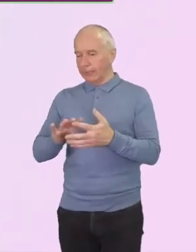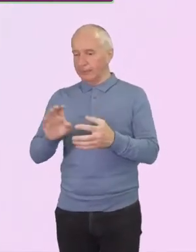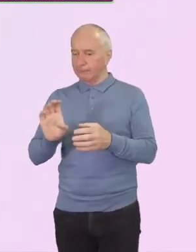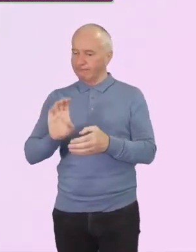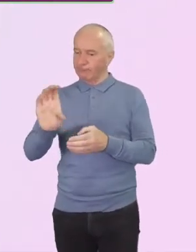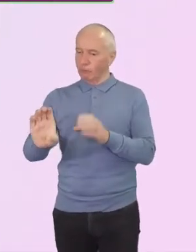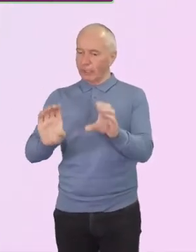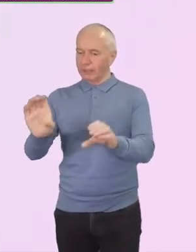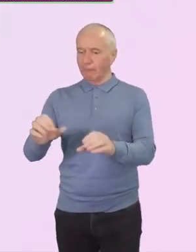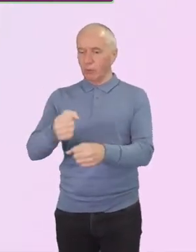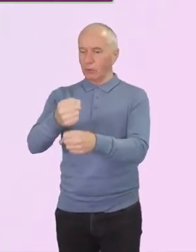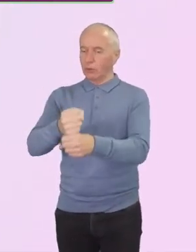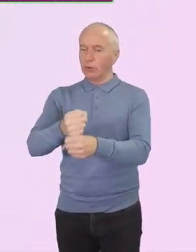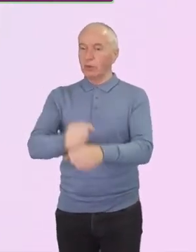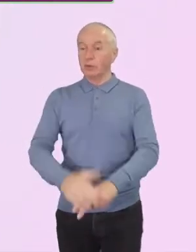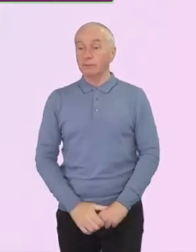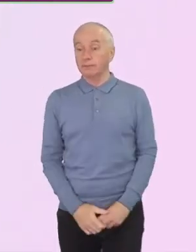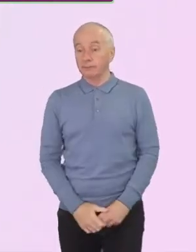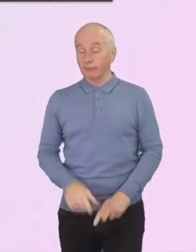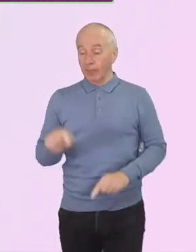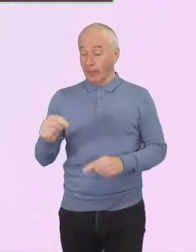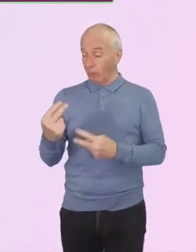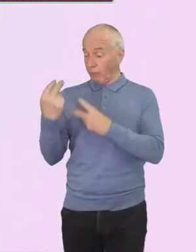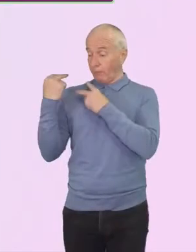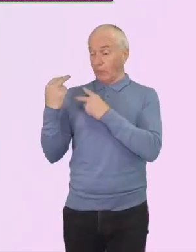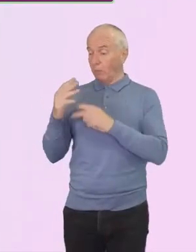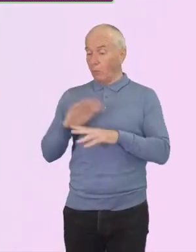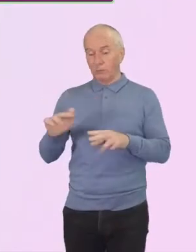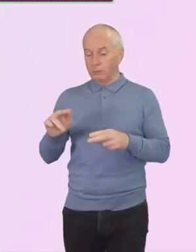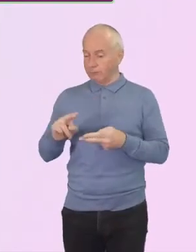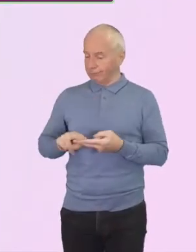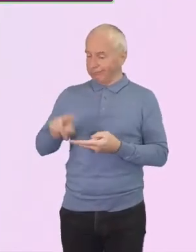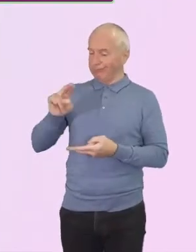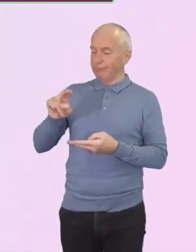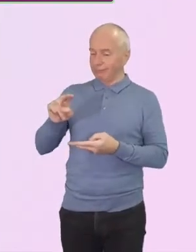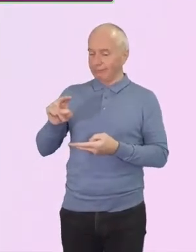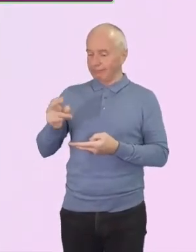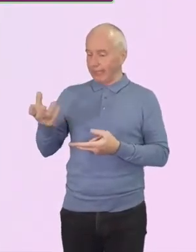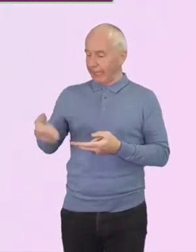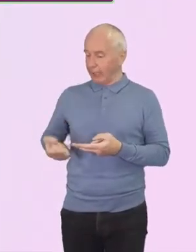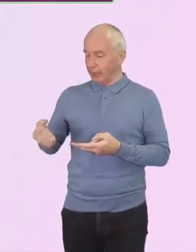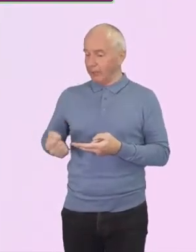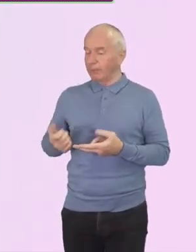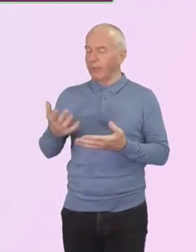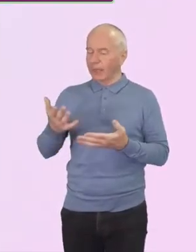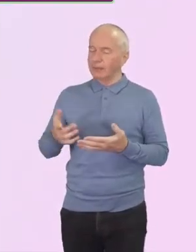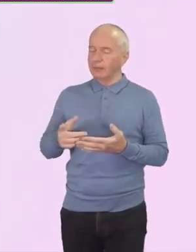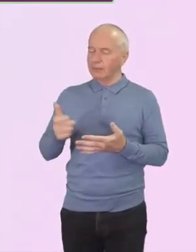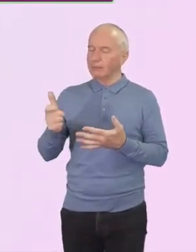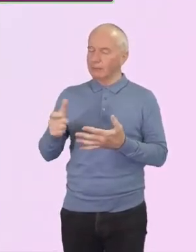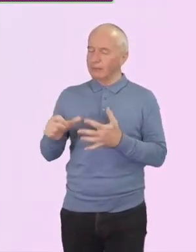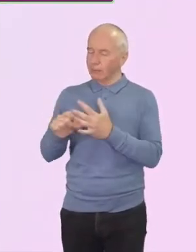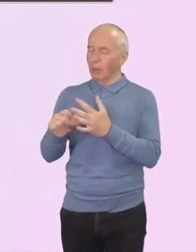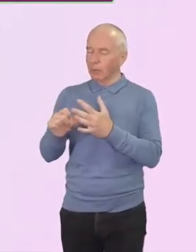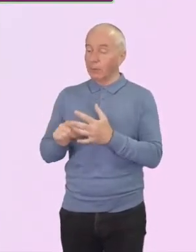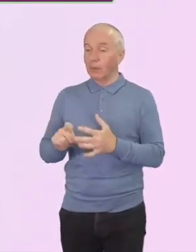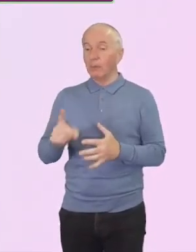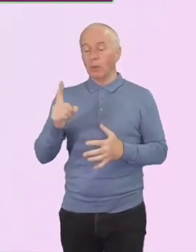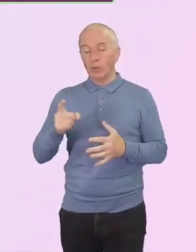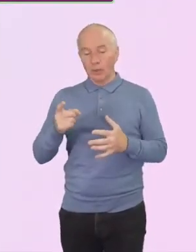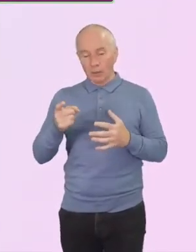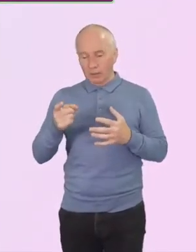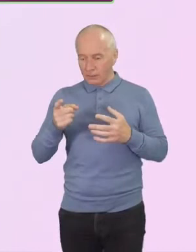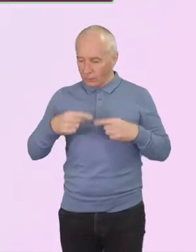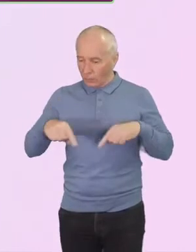review in itself will not increase our income, which is a major issue, but will look to address some of the challenges